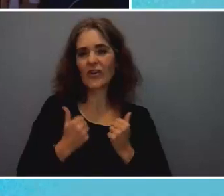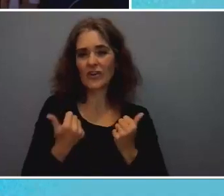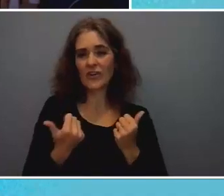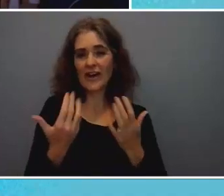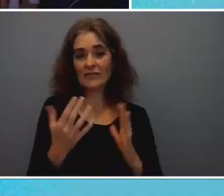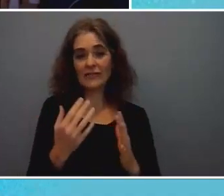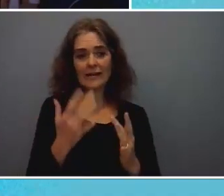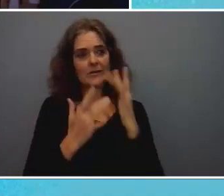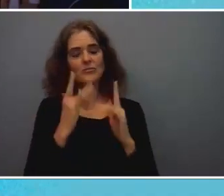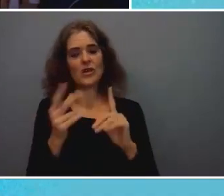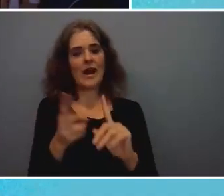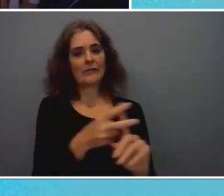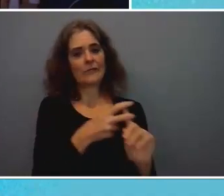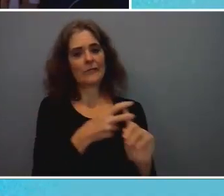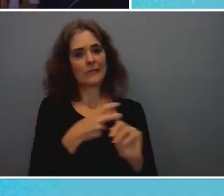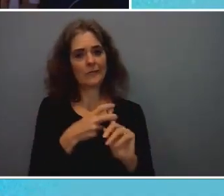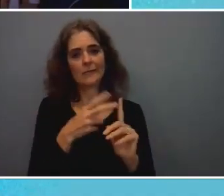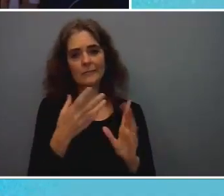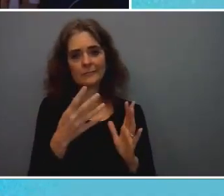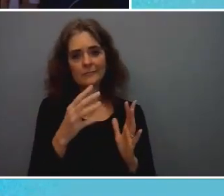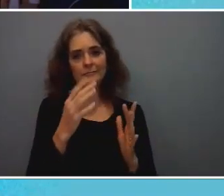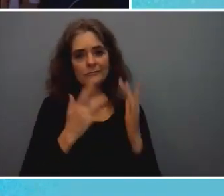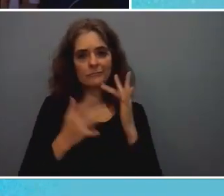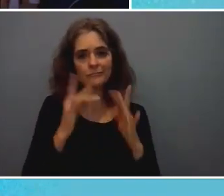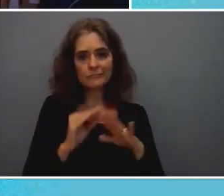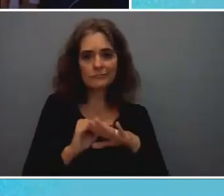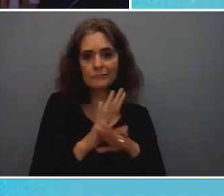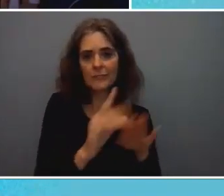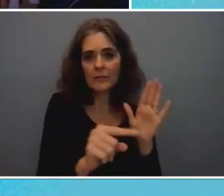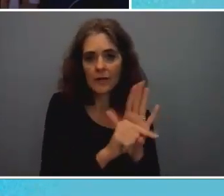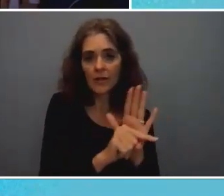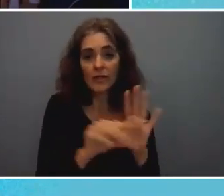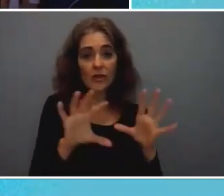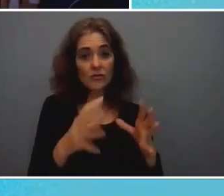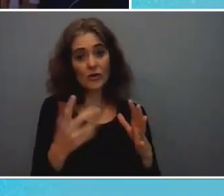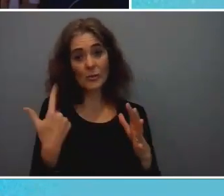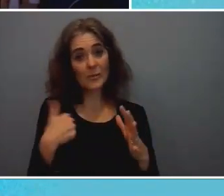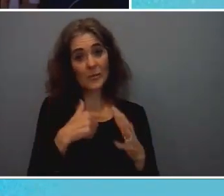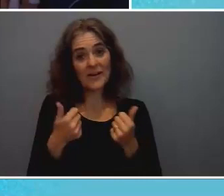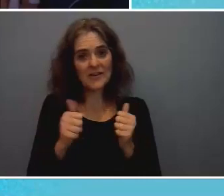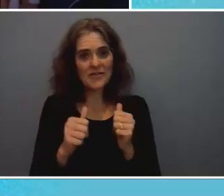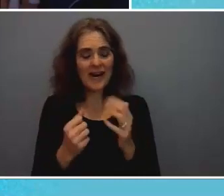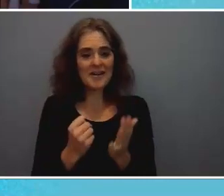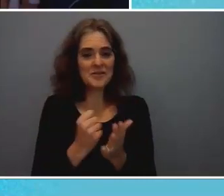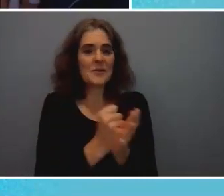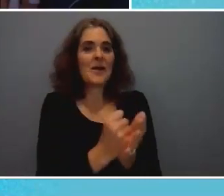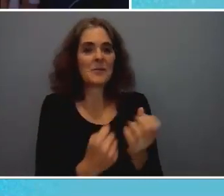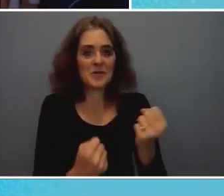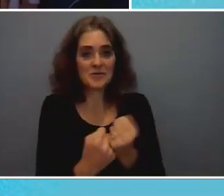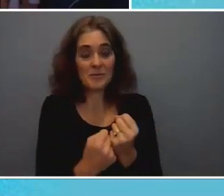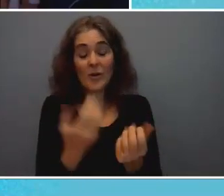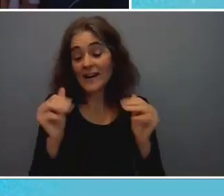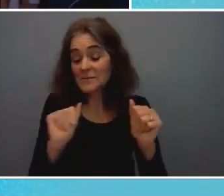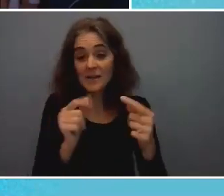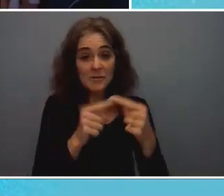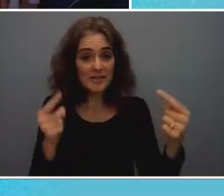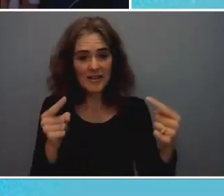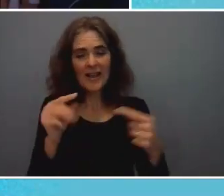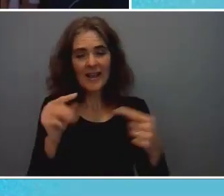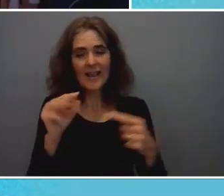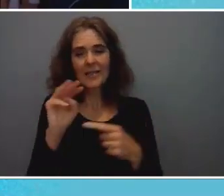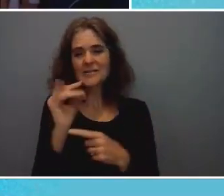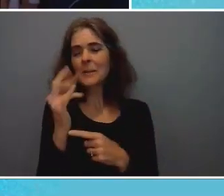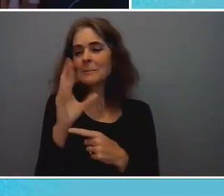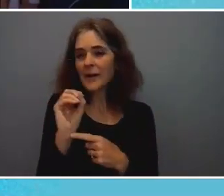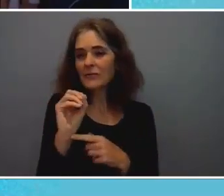trying to help of its own agency and it may well disagree uh so there's a very micro level there that i